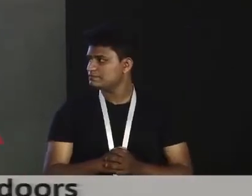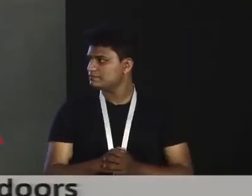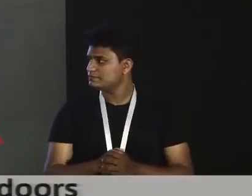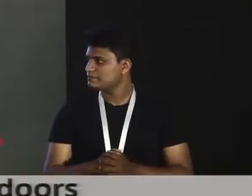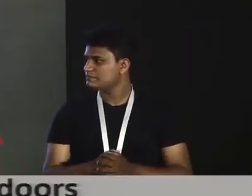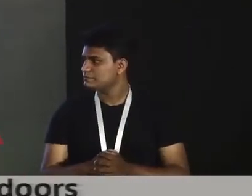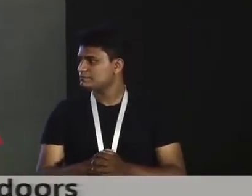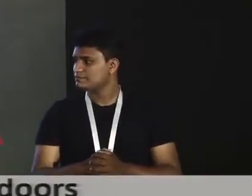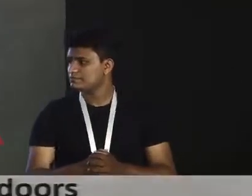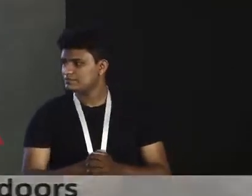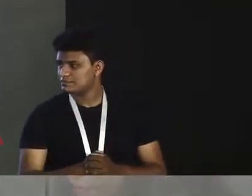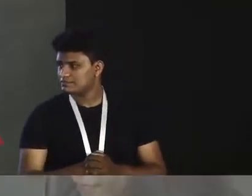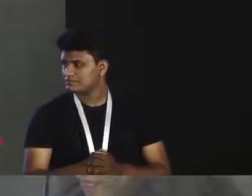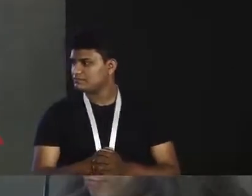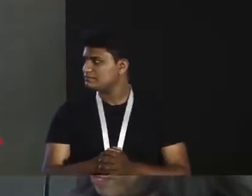Huh?